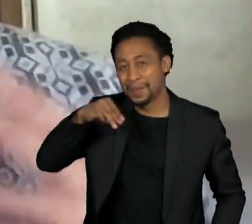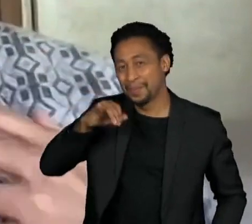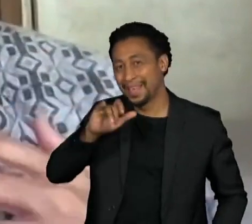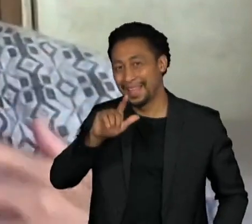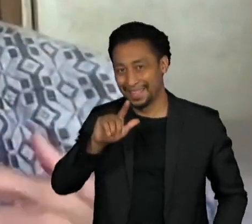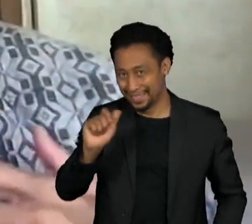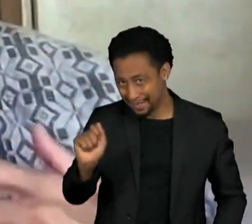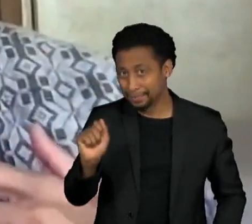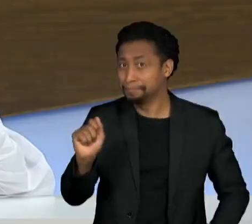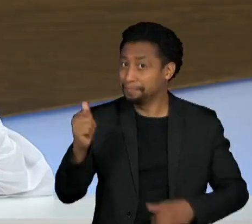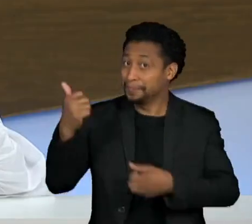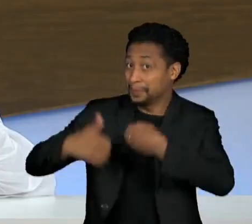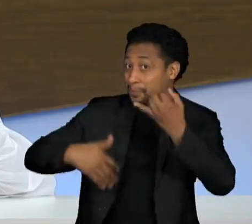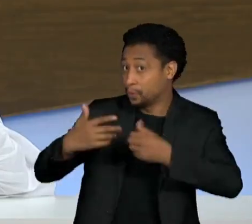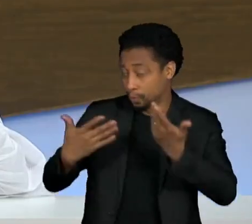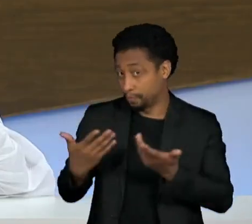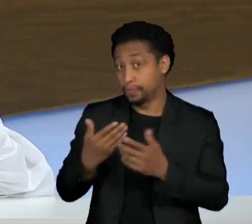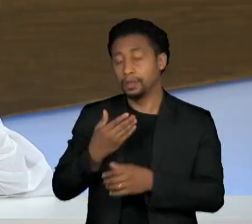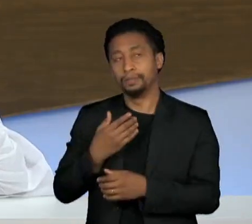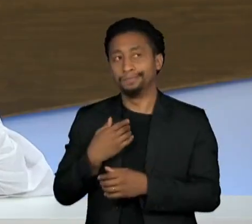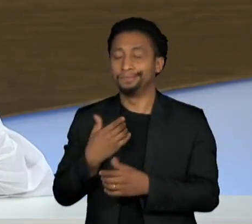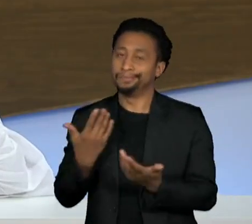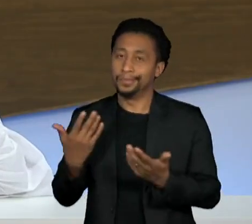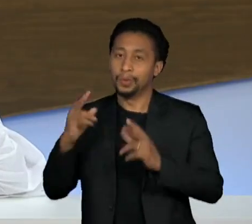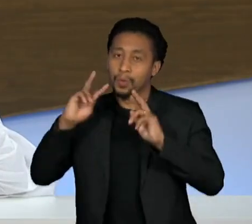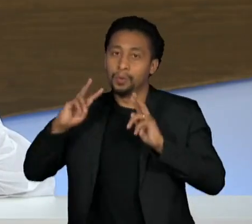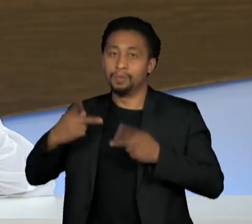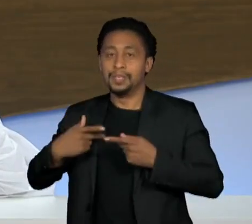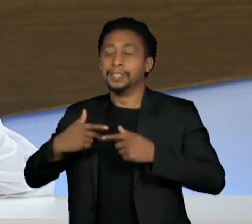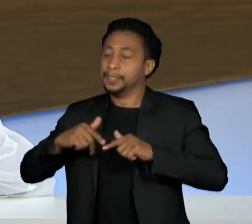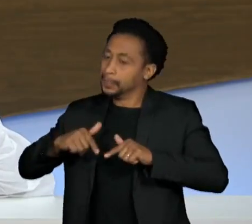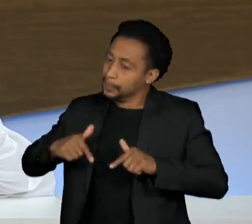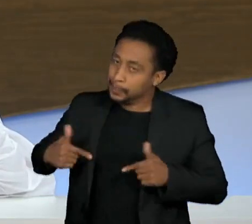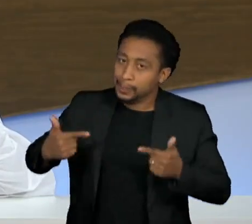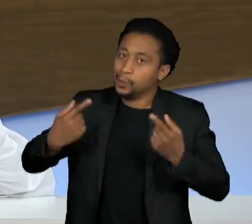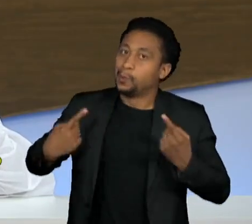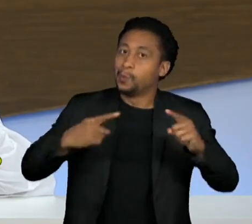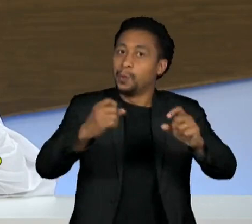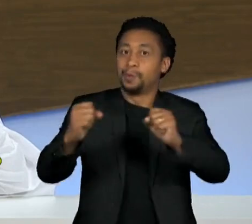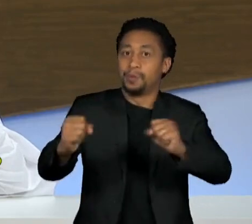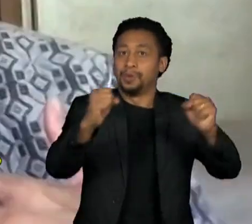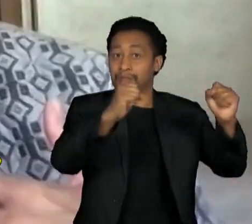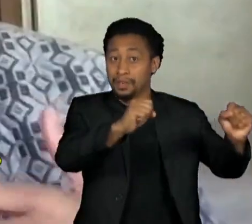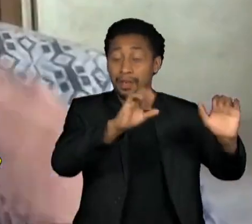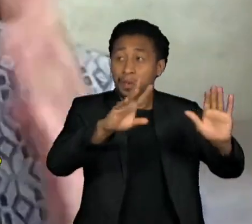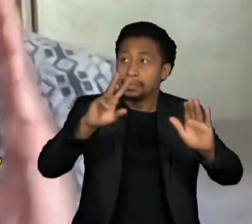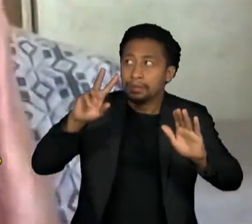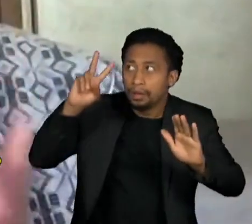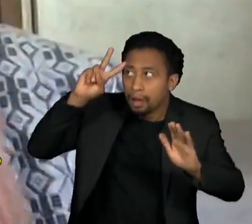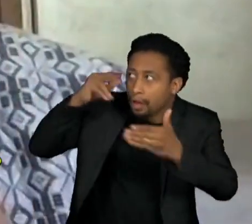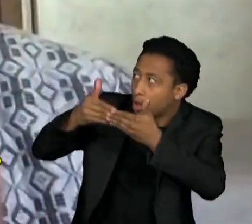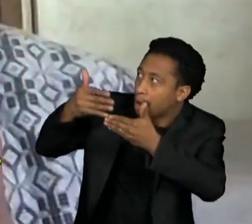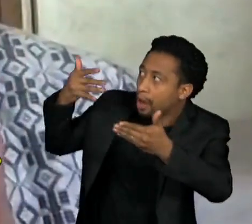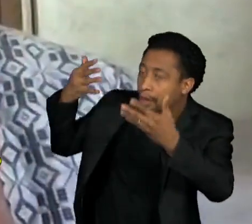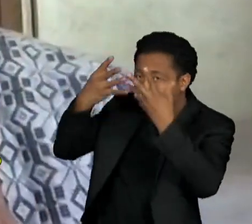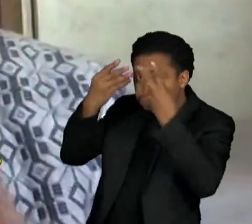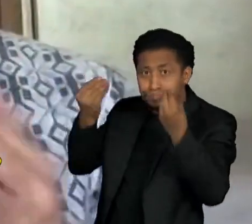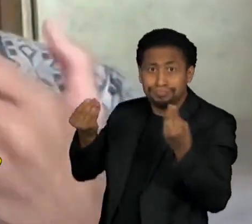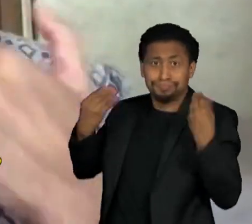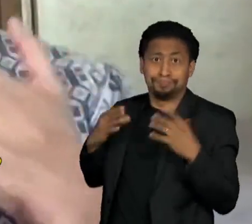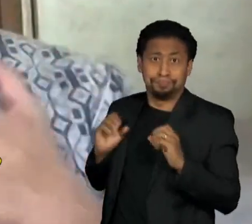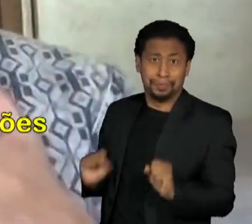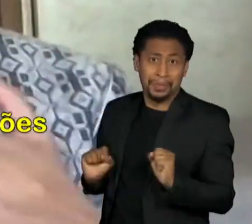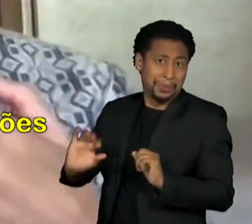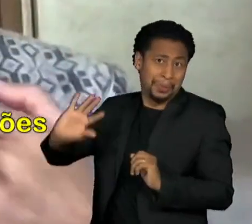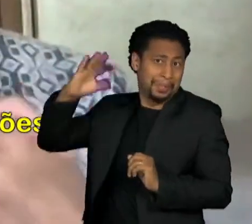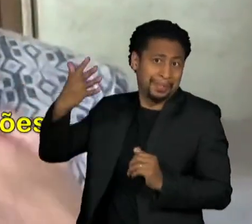the struggle of man against power is the struggle of memory against forgetting. But here you go. It's being changed in